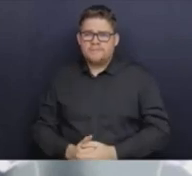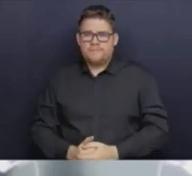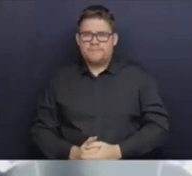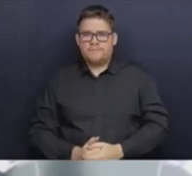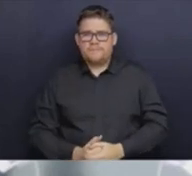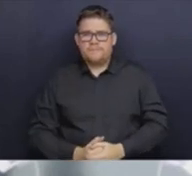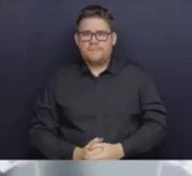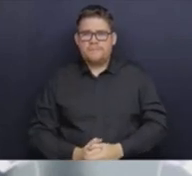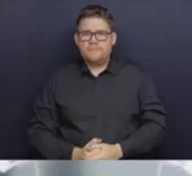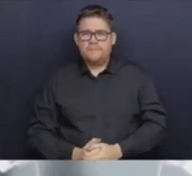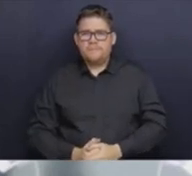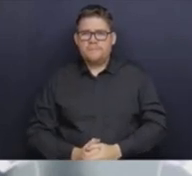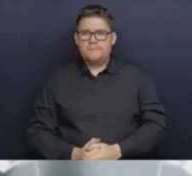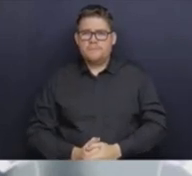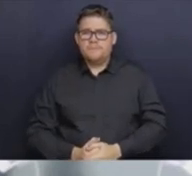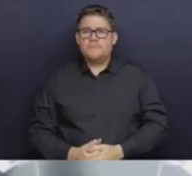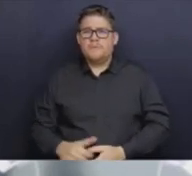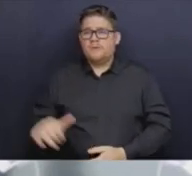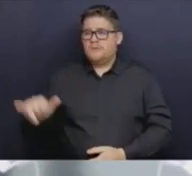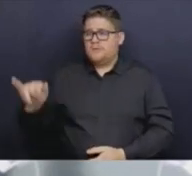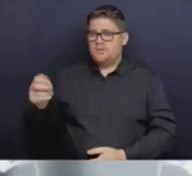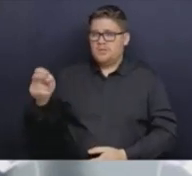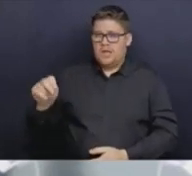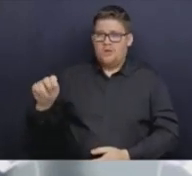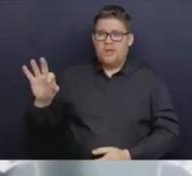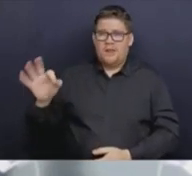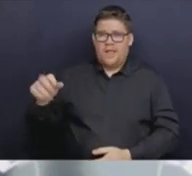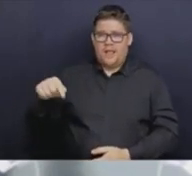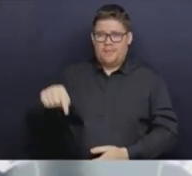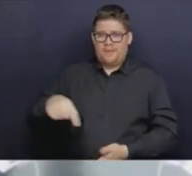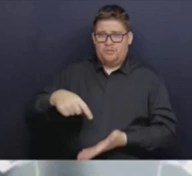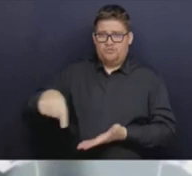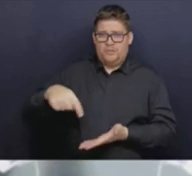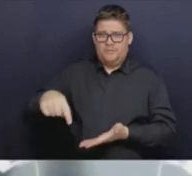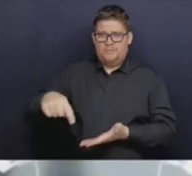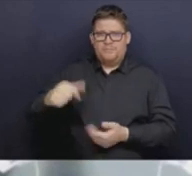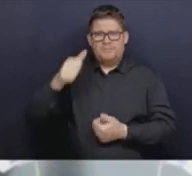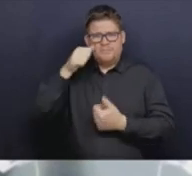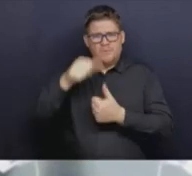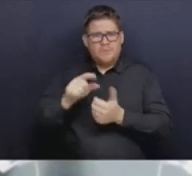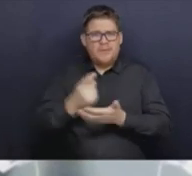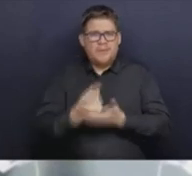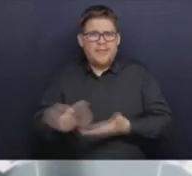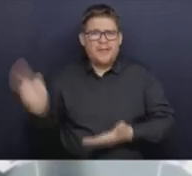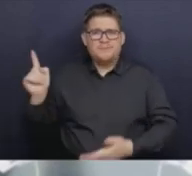this week on January 9th, as I informed you last Friday, the five